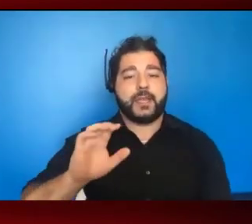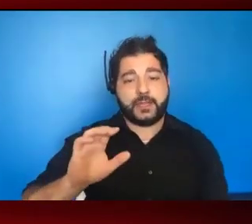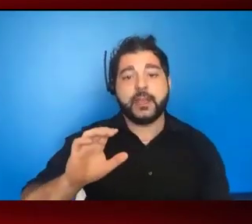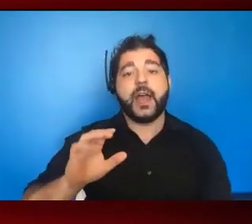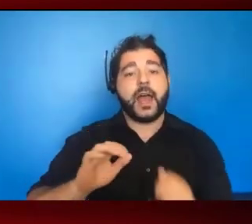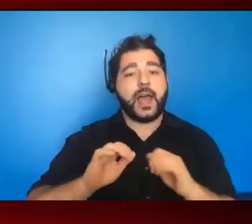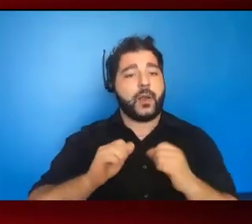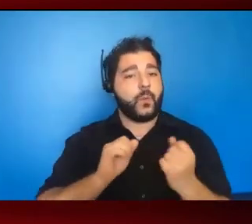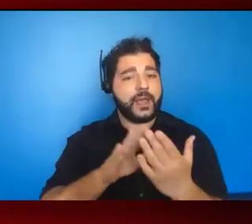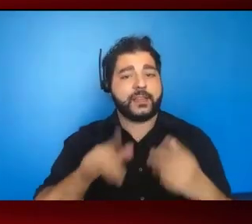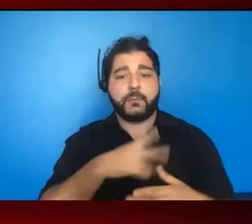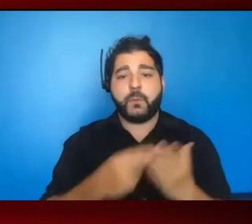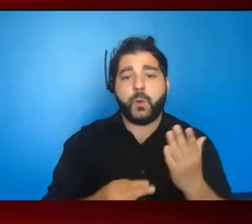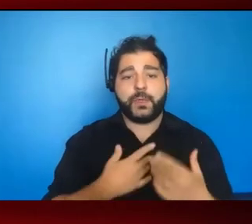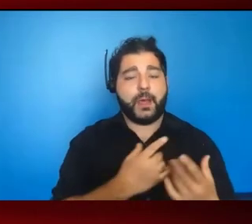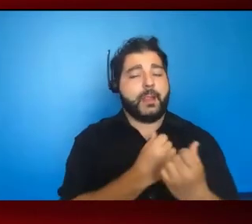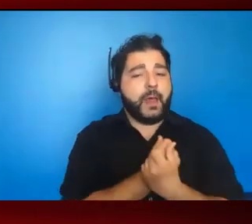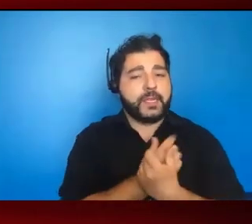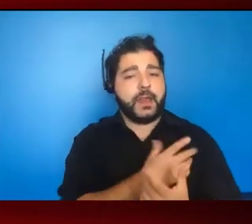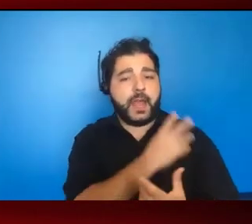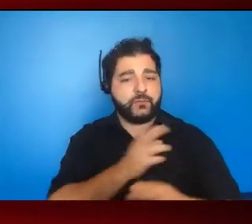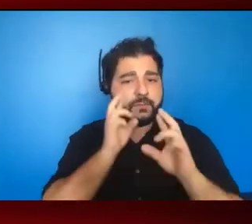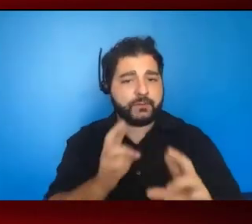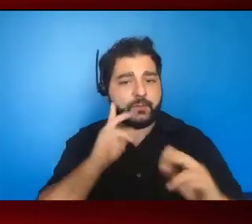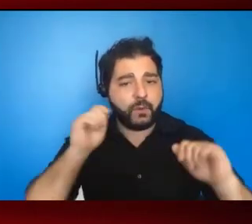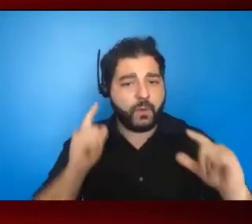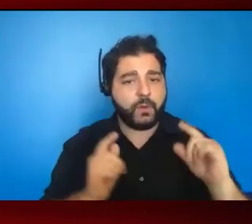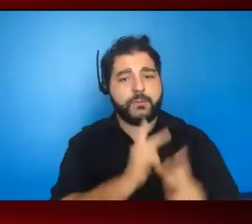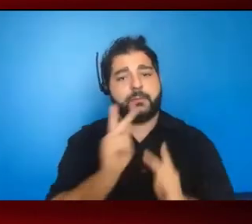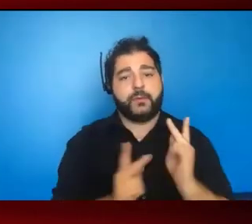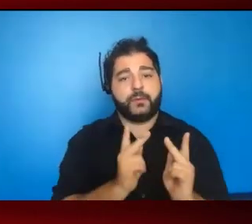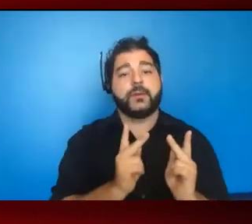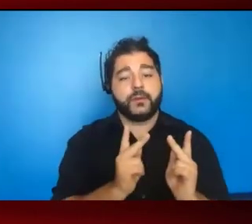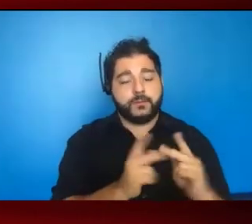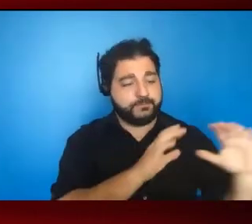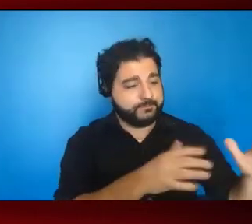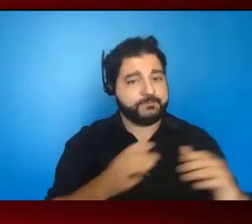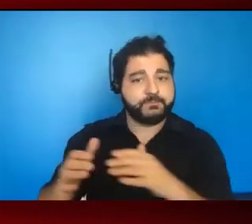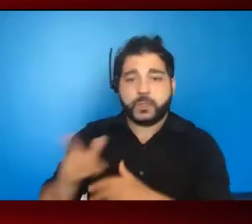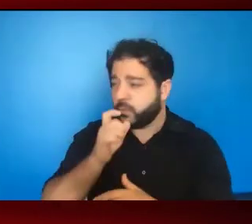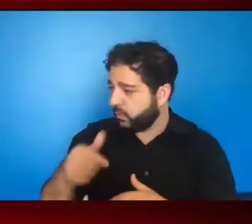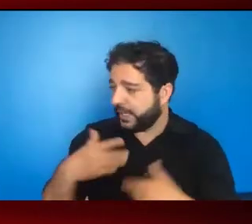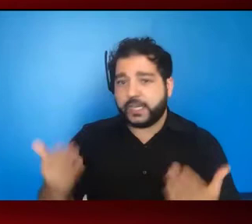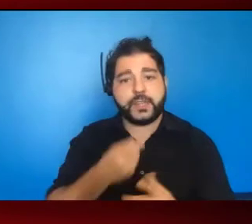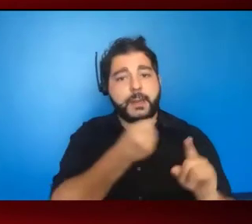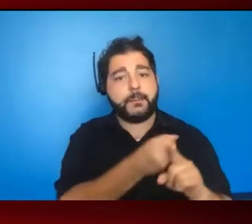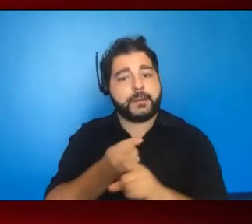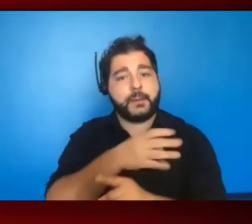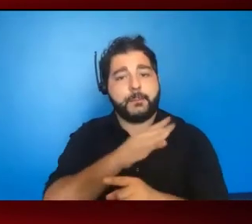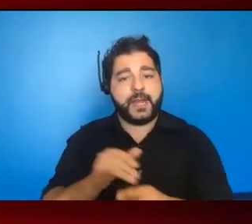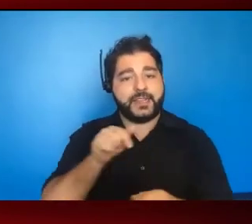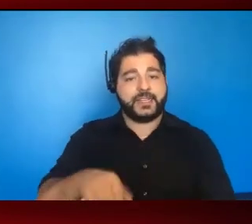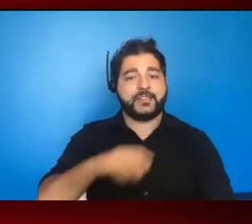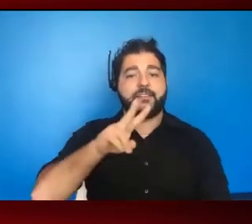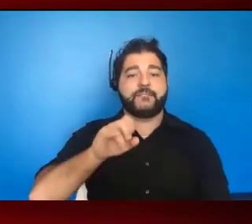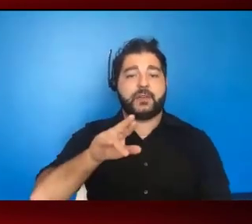that is both loving and respectful to all the populations who are affected by this virus